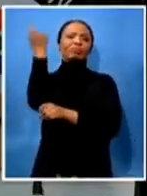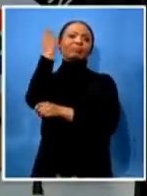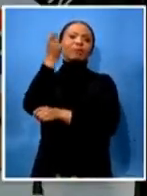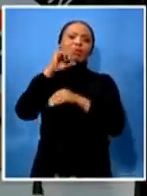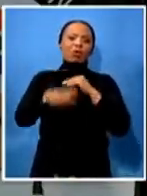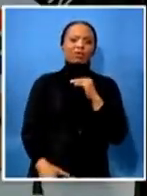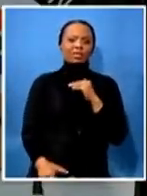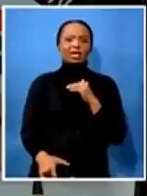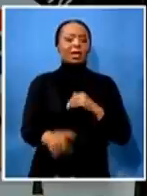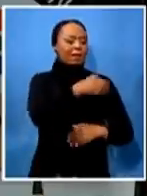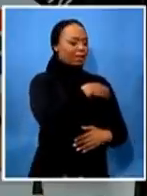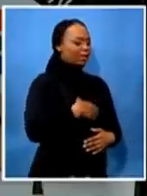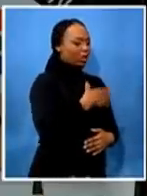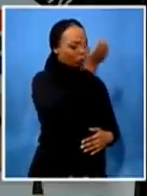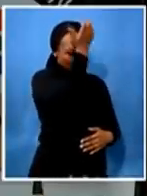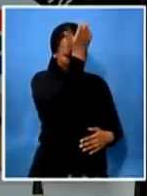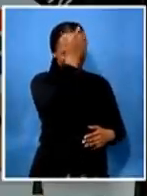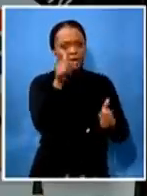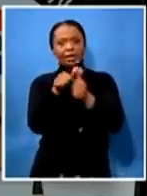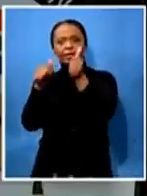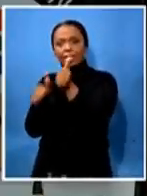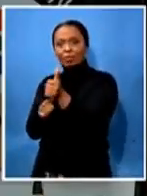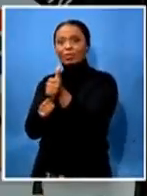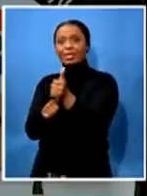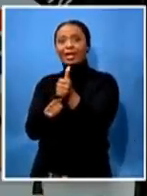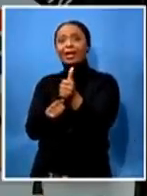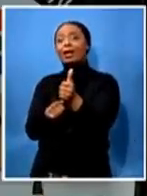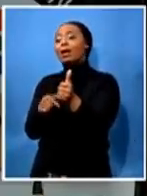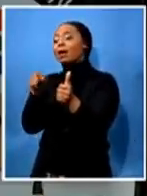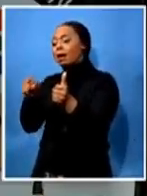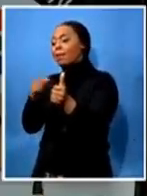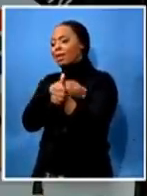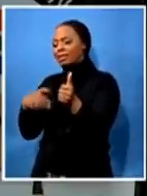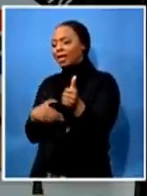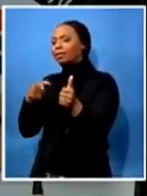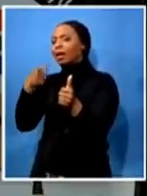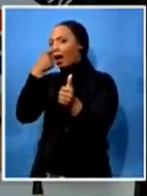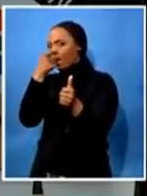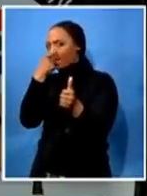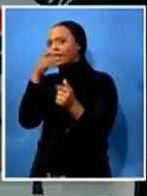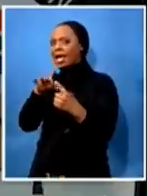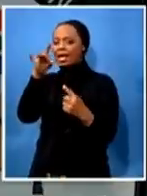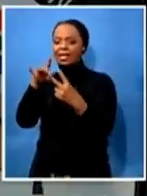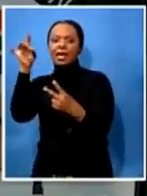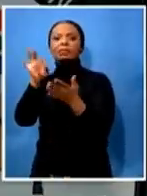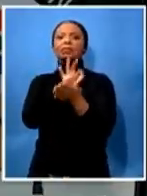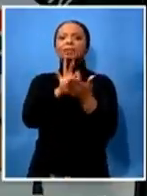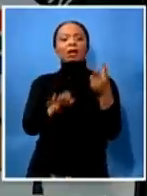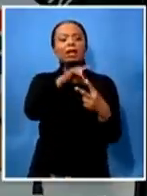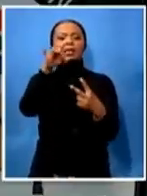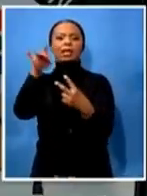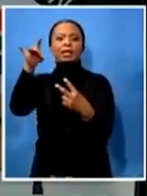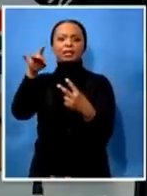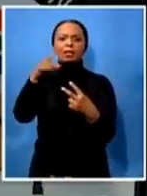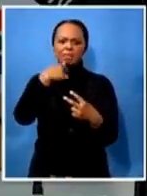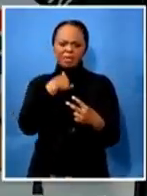deputy president then ramaphosa were elected i did this all as a loyal member of the nc understanding the duties